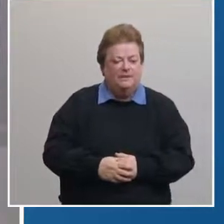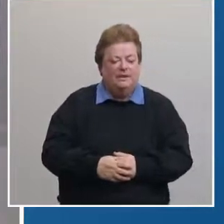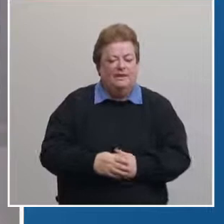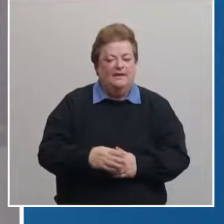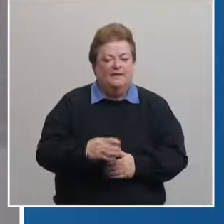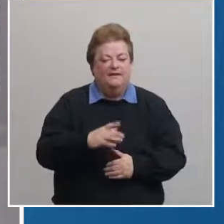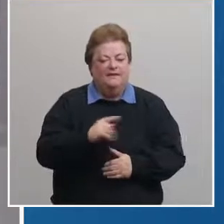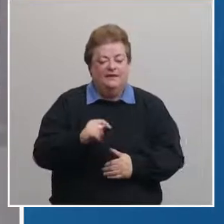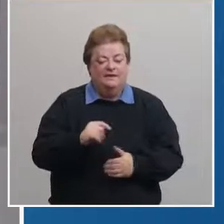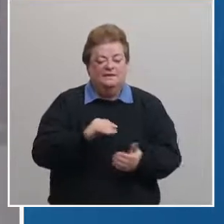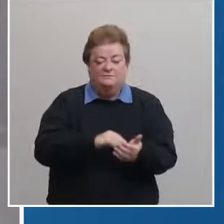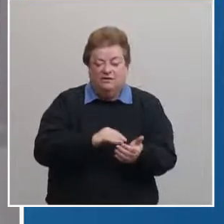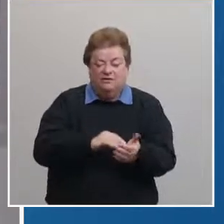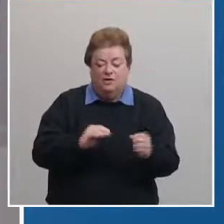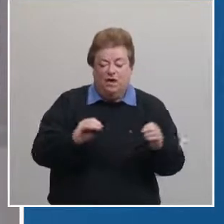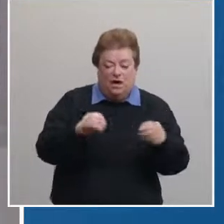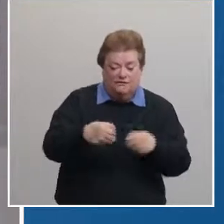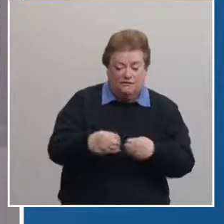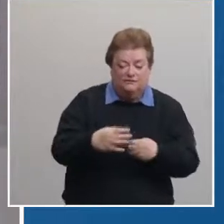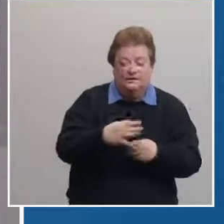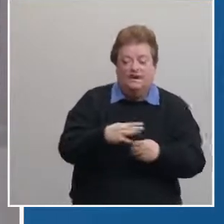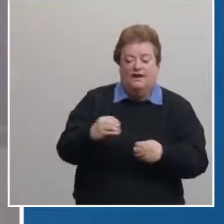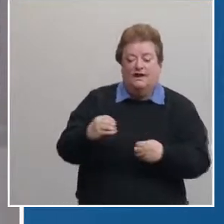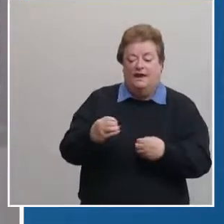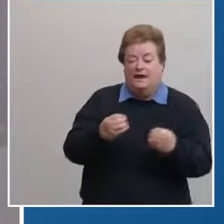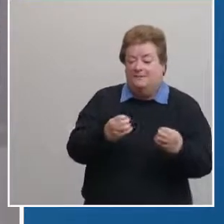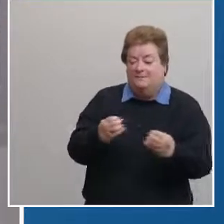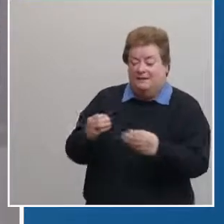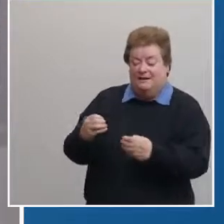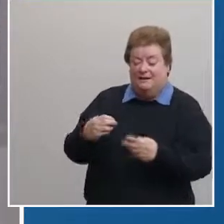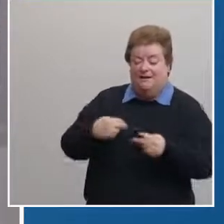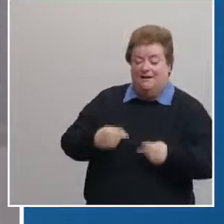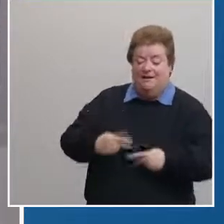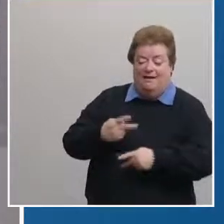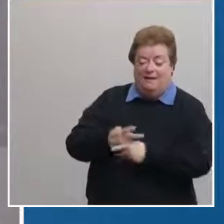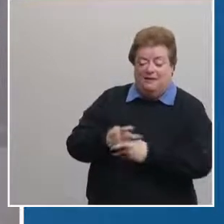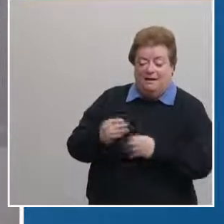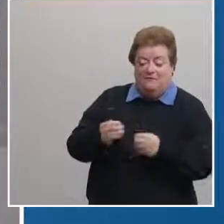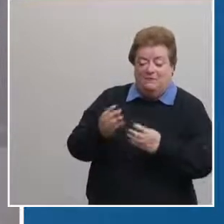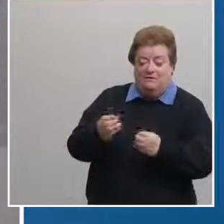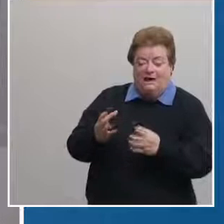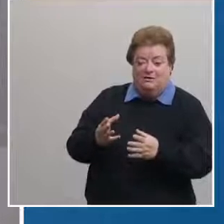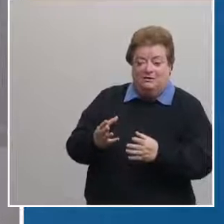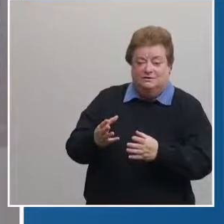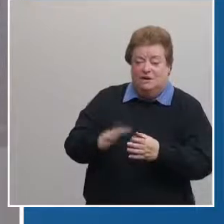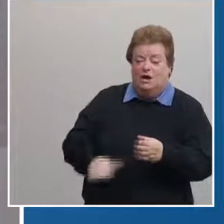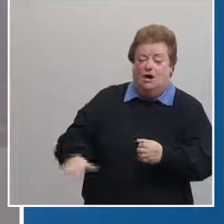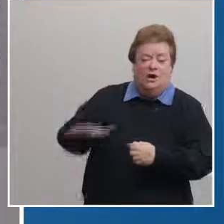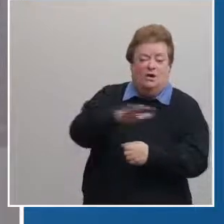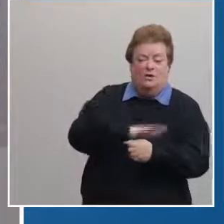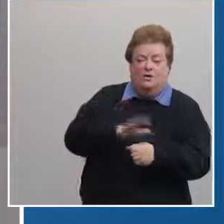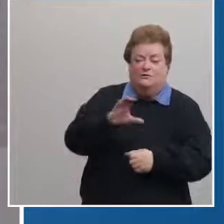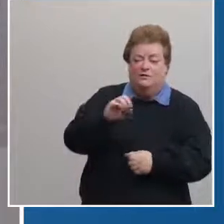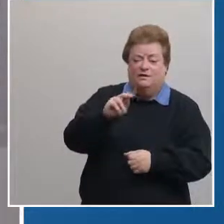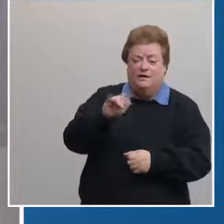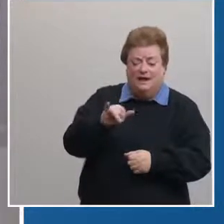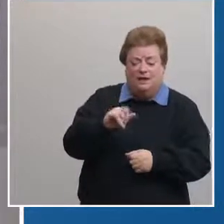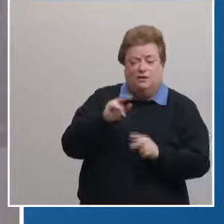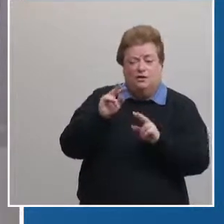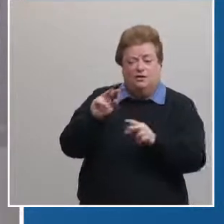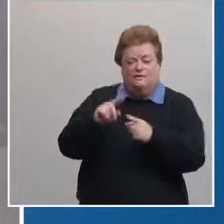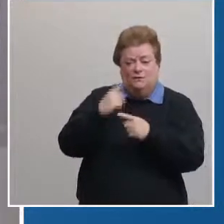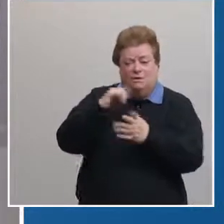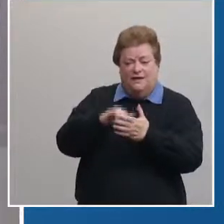and offices and and multiple health care providers across the uh across the town or and across the county are really looking forward to the